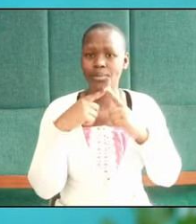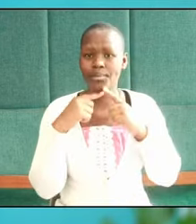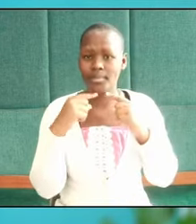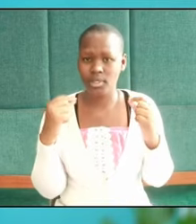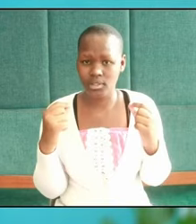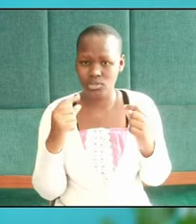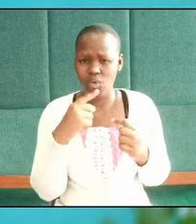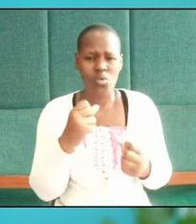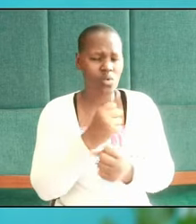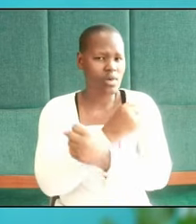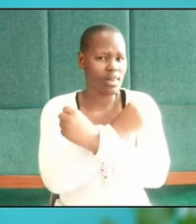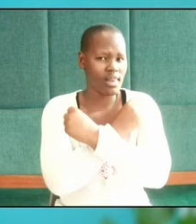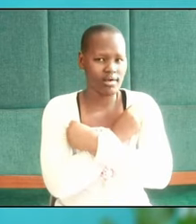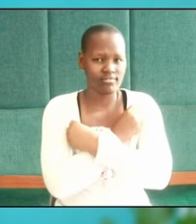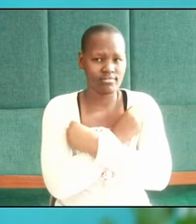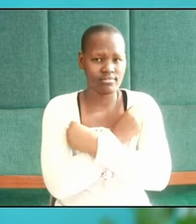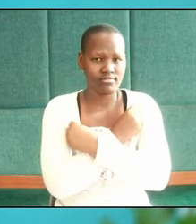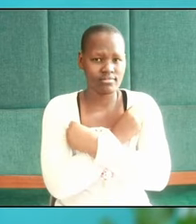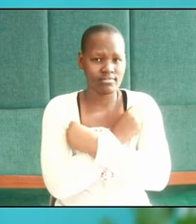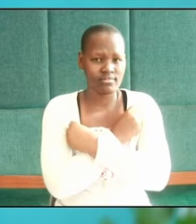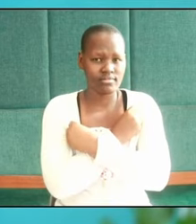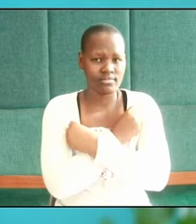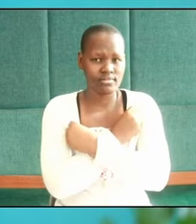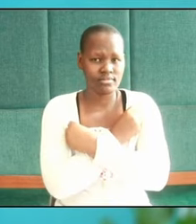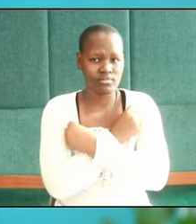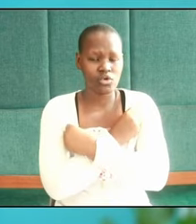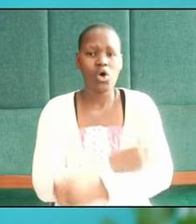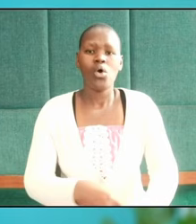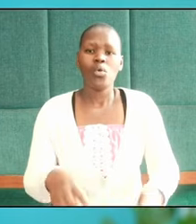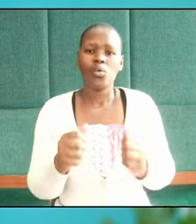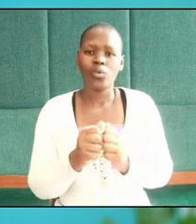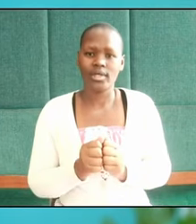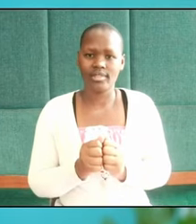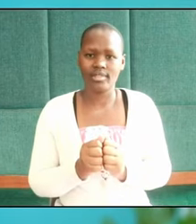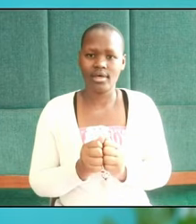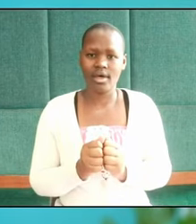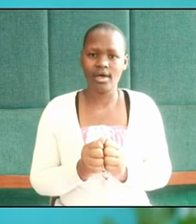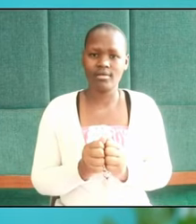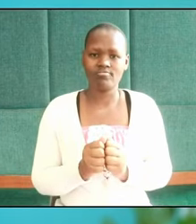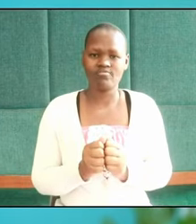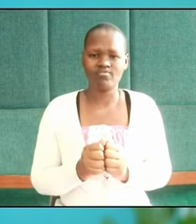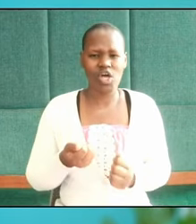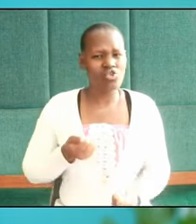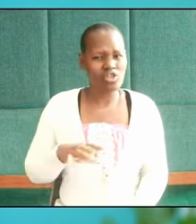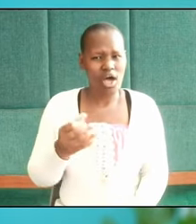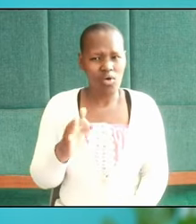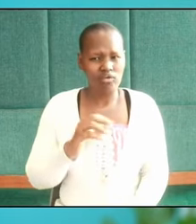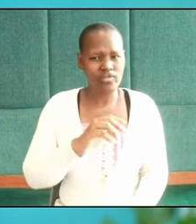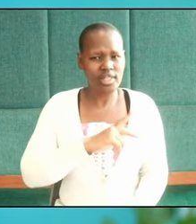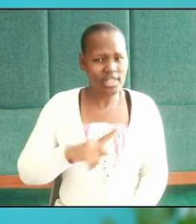fell in love with a princess in Narnia, and desired